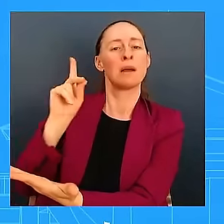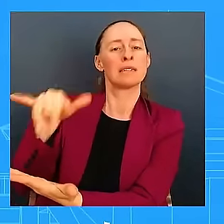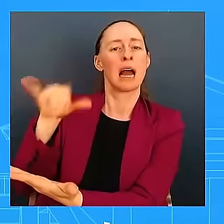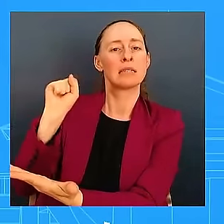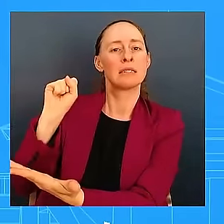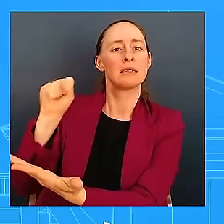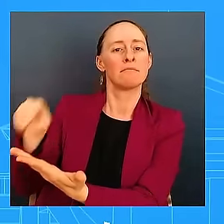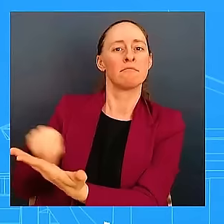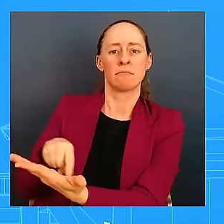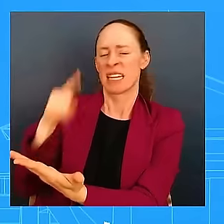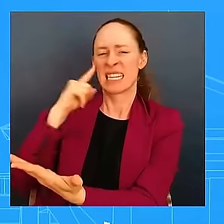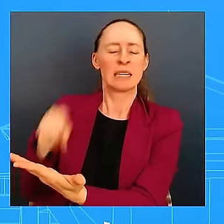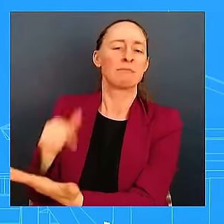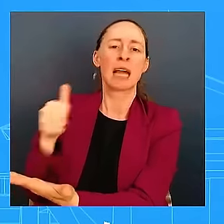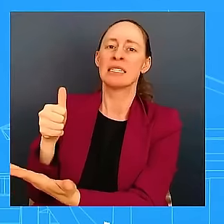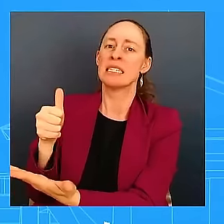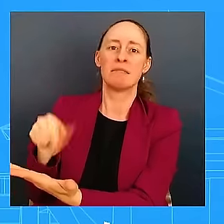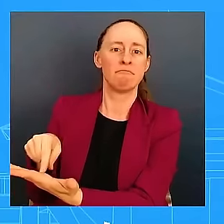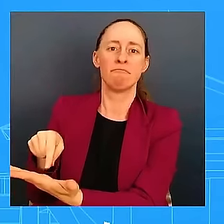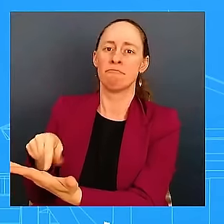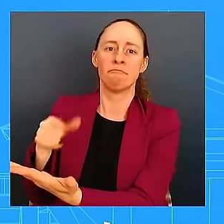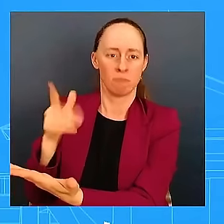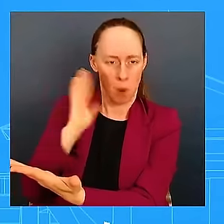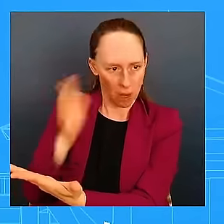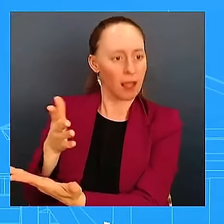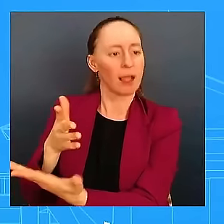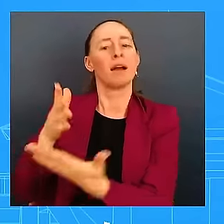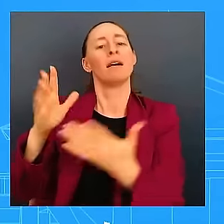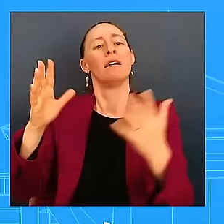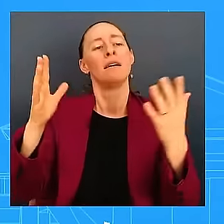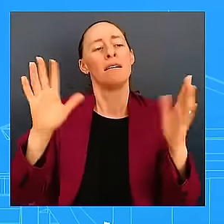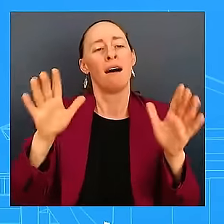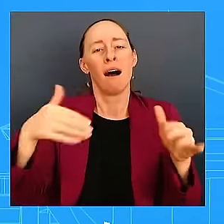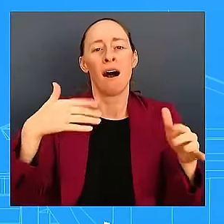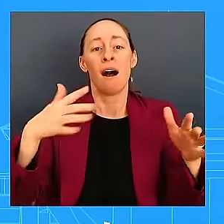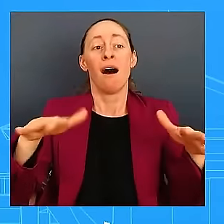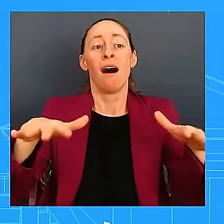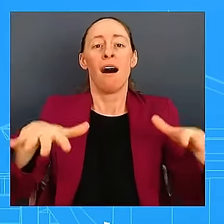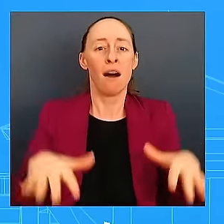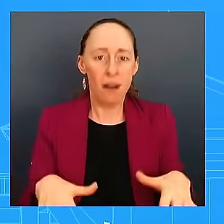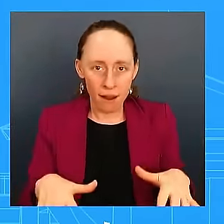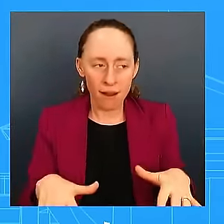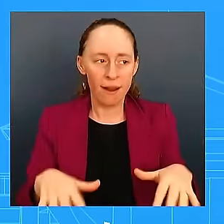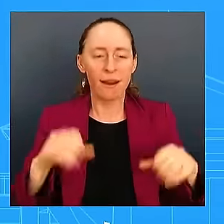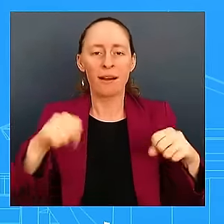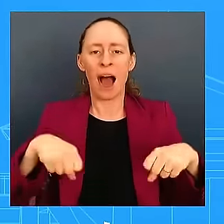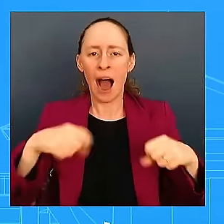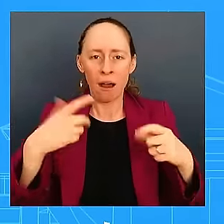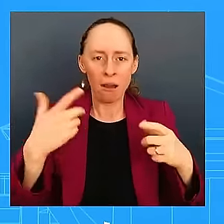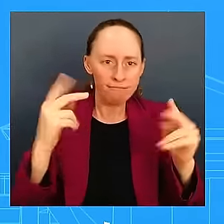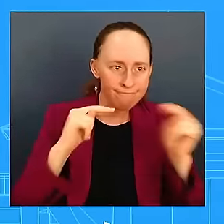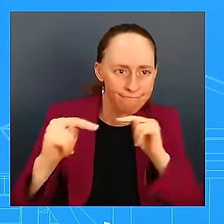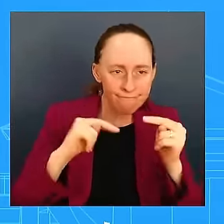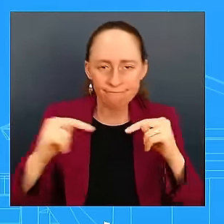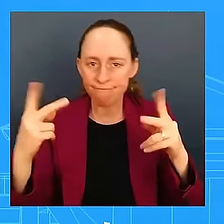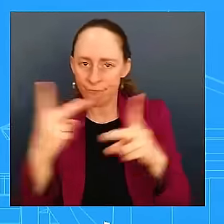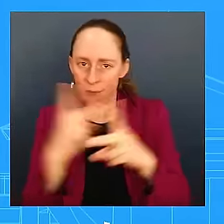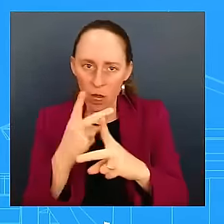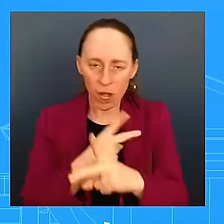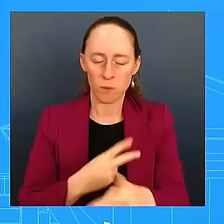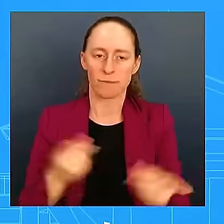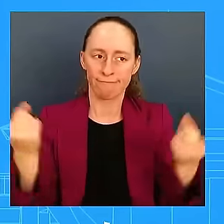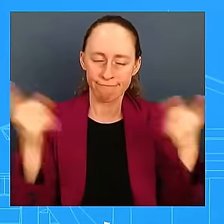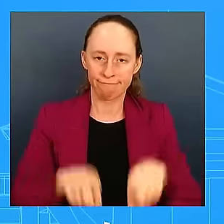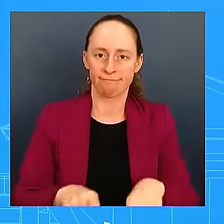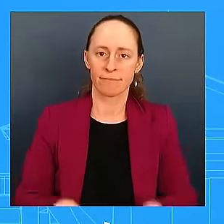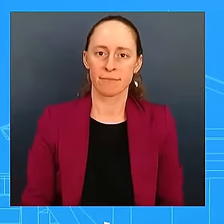It gives us the space to have that conversation. Okay. Thank you, Doreen. I'm going to have another go at the ceasefire.